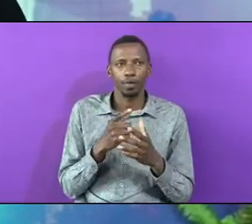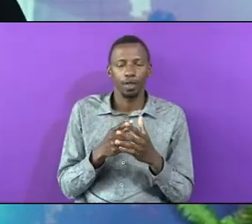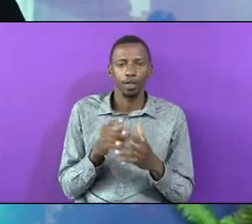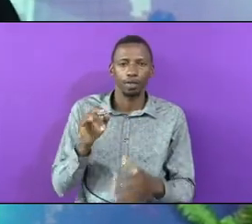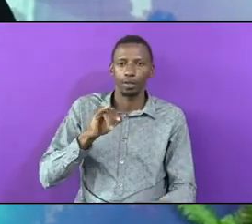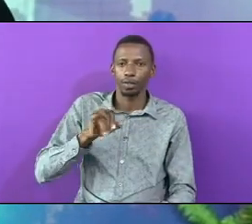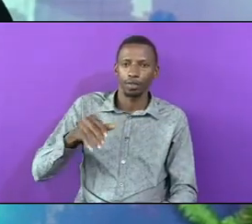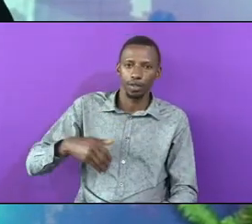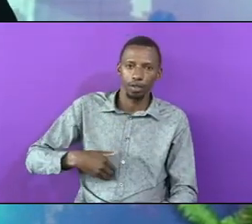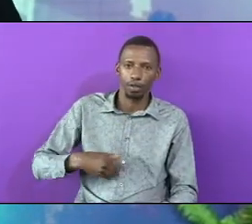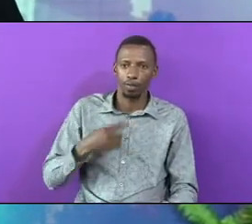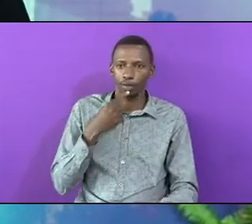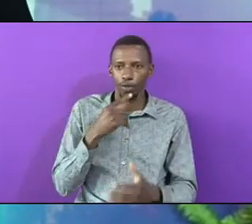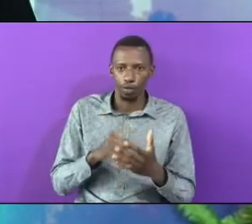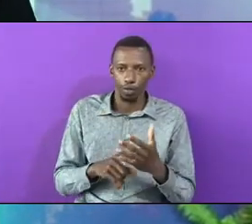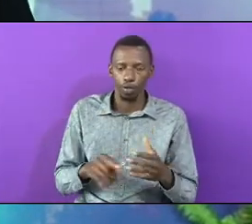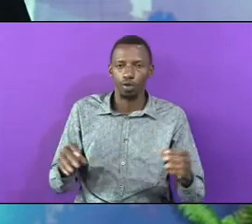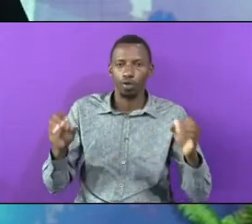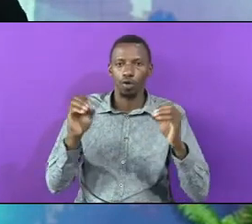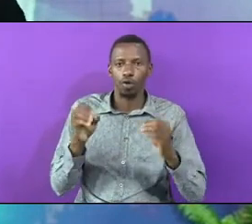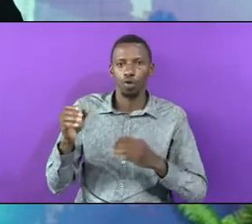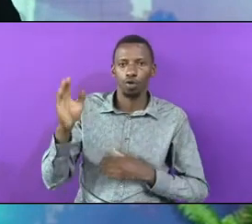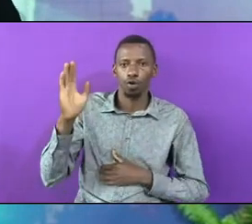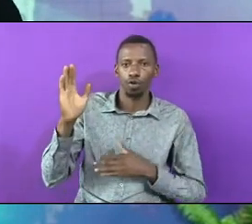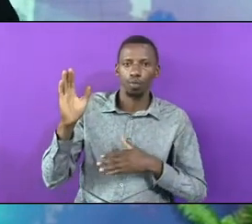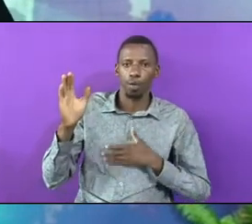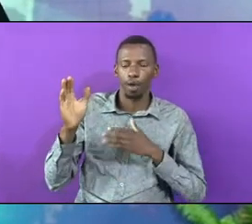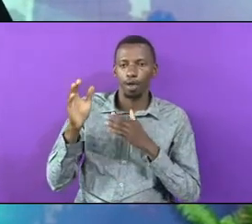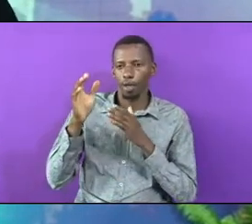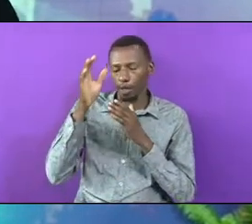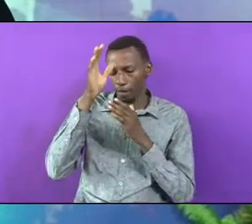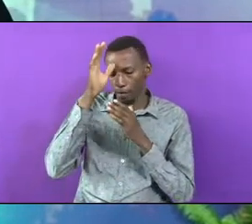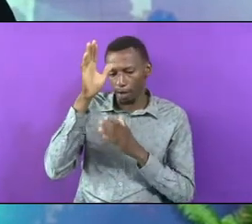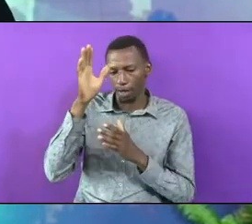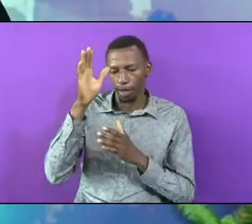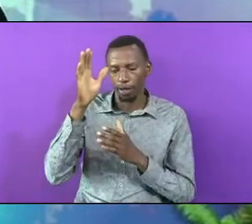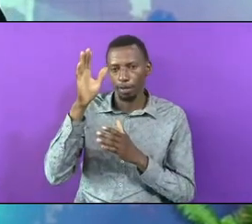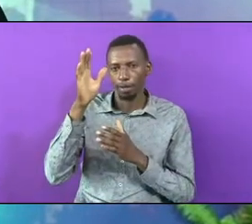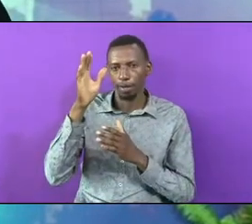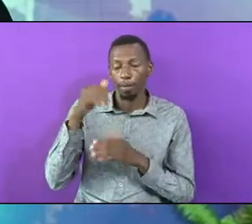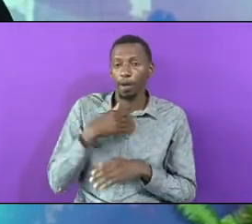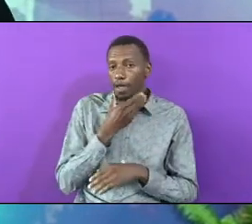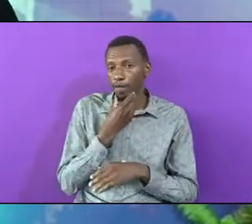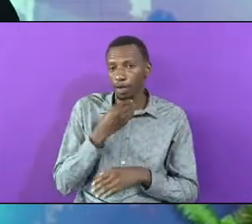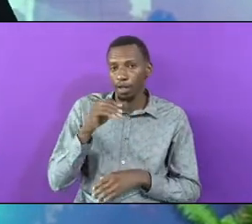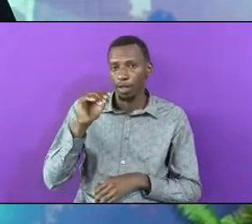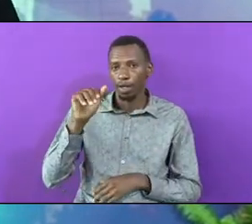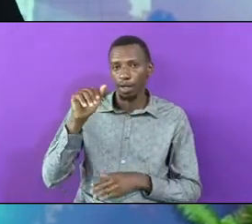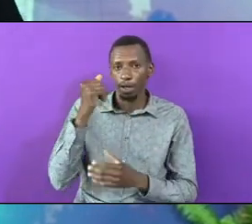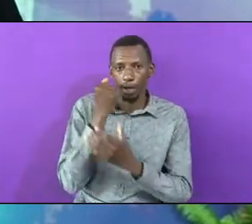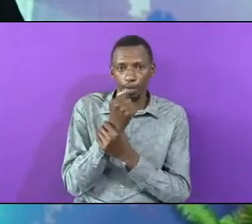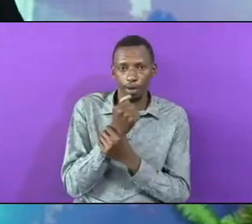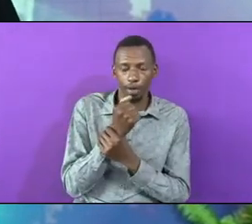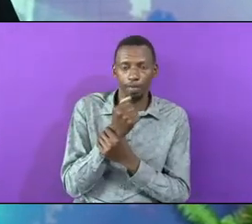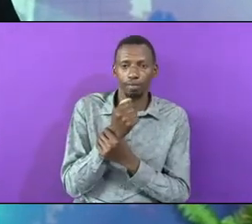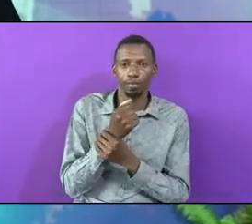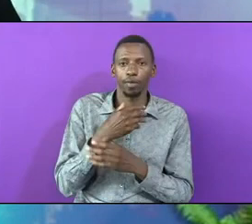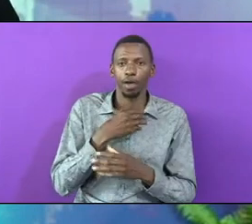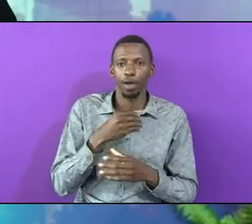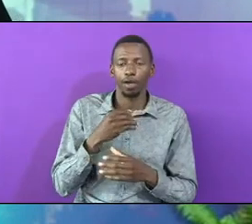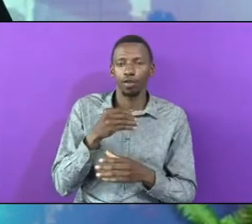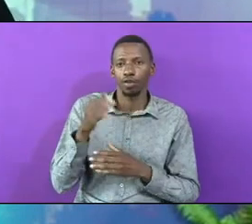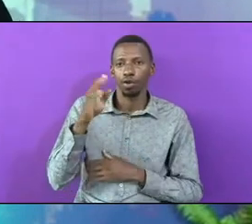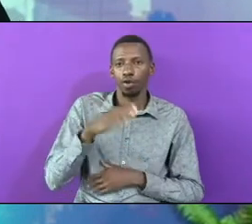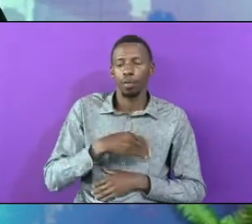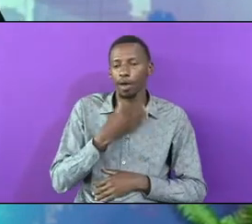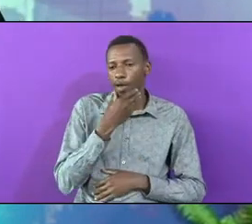Said Oh God Of My Father Abraham And God Of My Father Is The Lord Who Said To Me